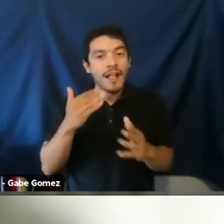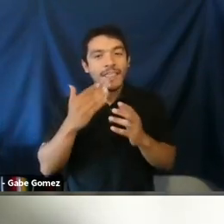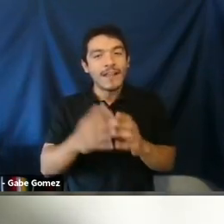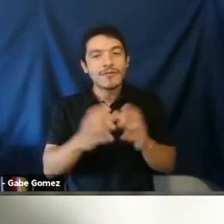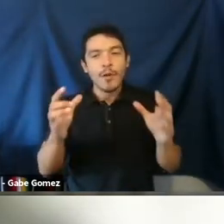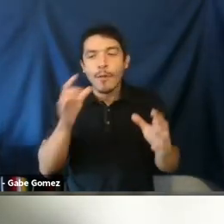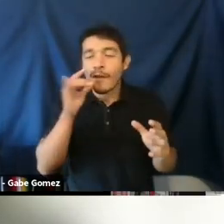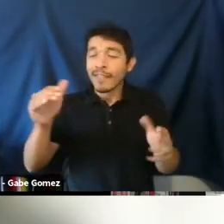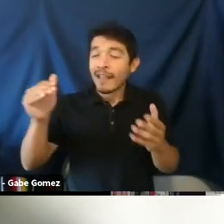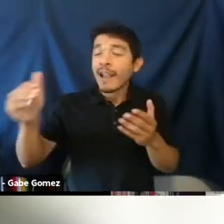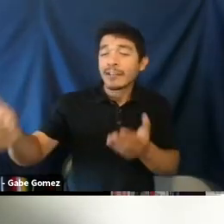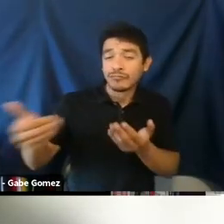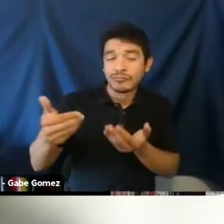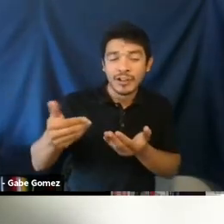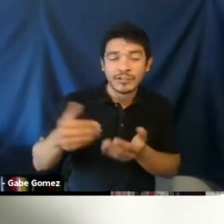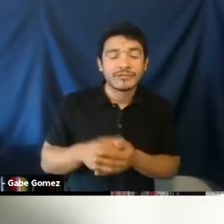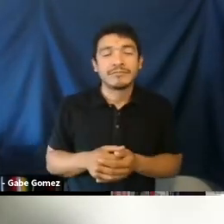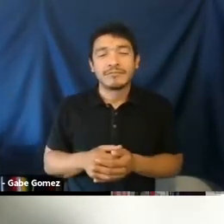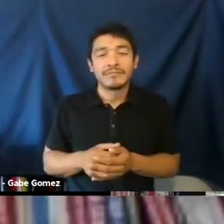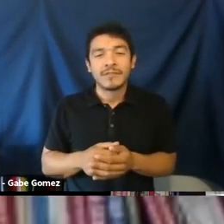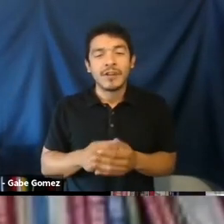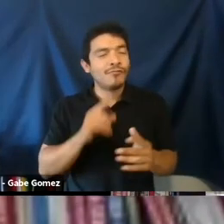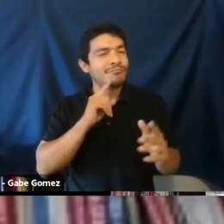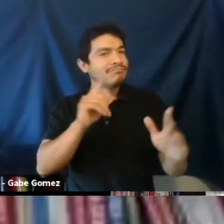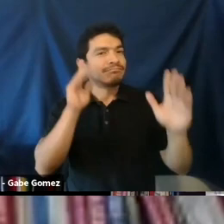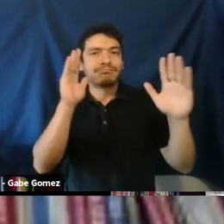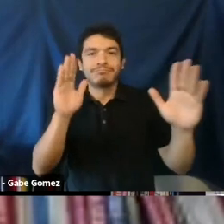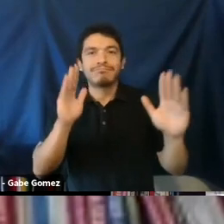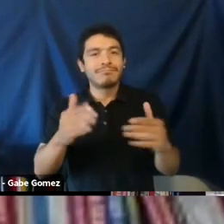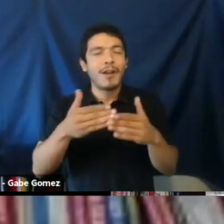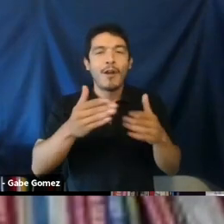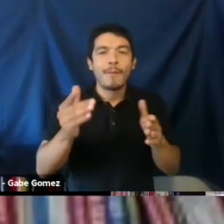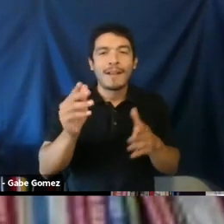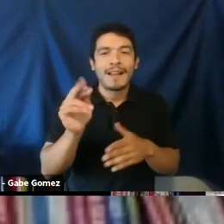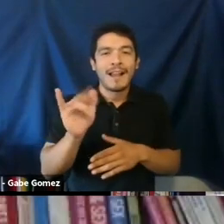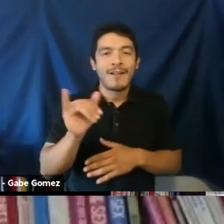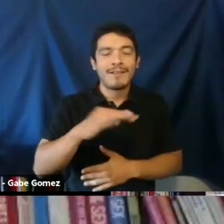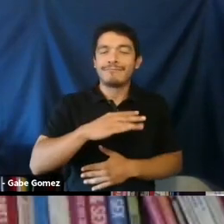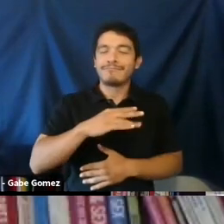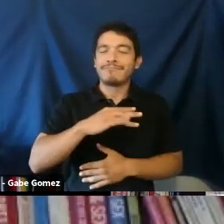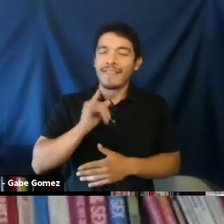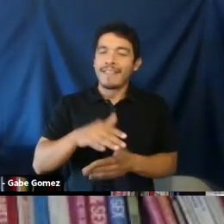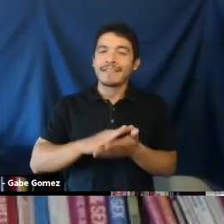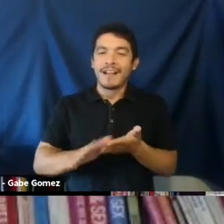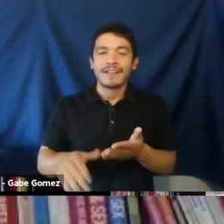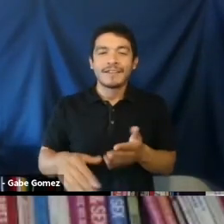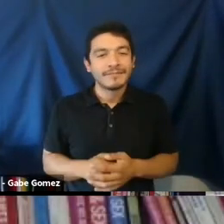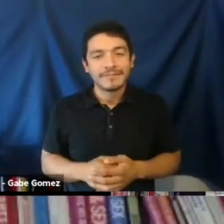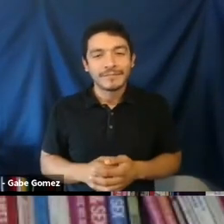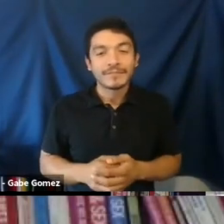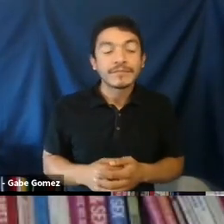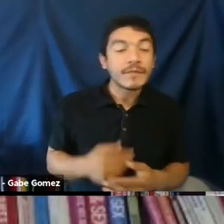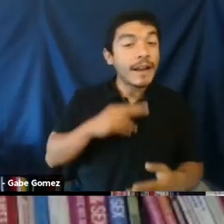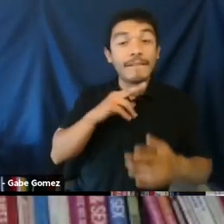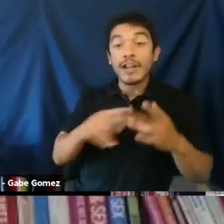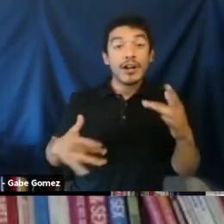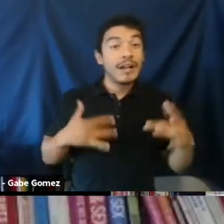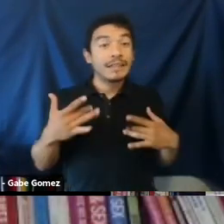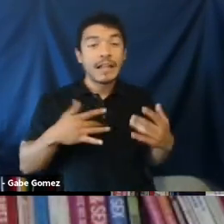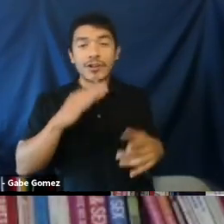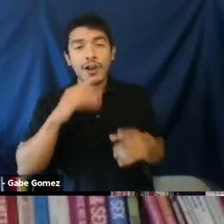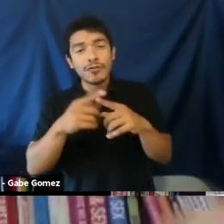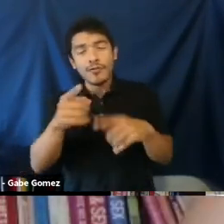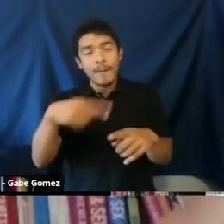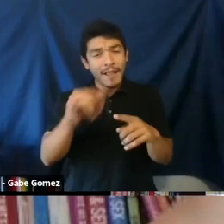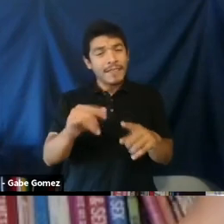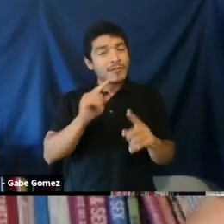Take it away, Soraya. Great. Thank you so much for that introduction. And I mean, what an amazing opening, Gary.